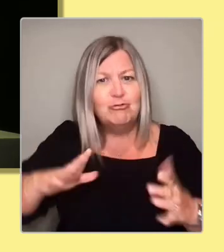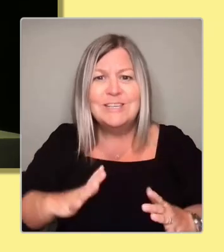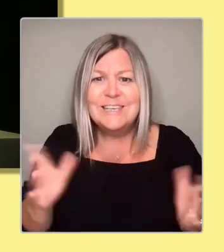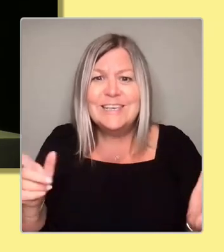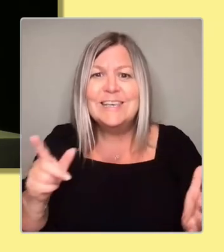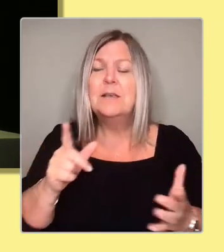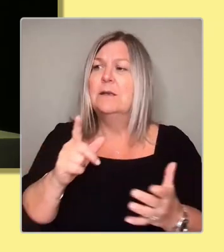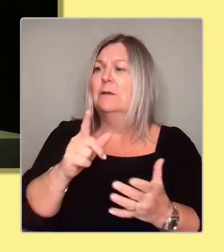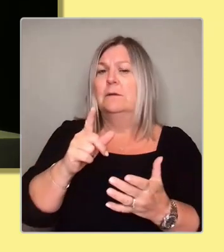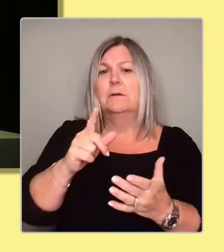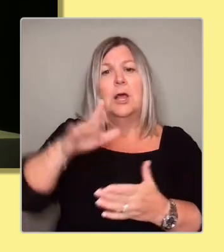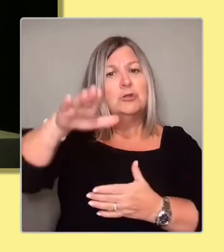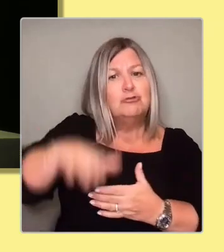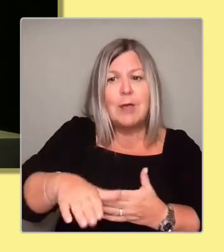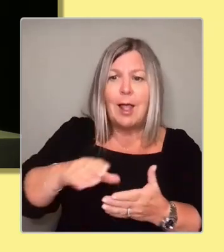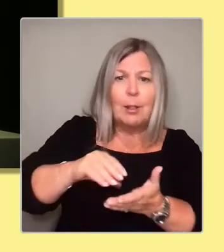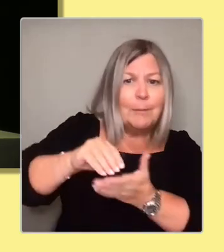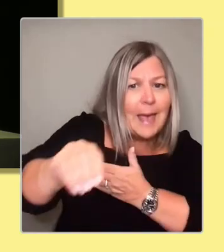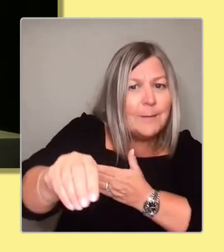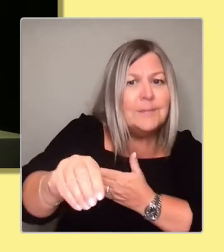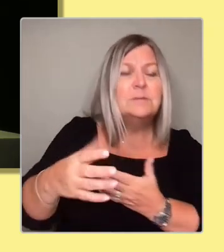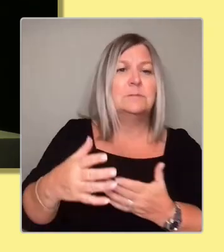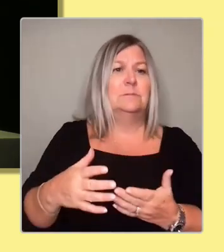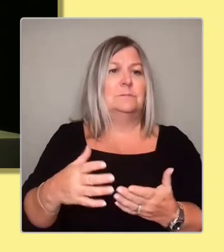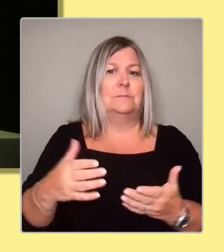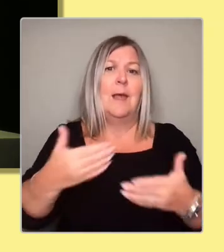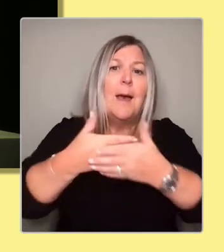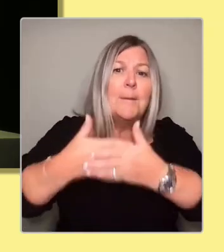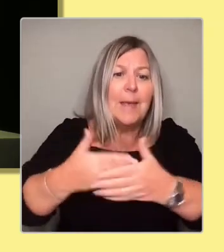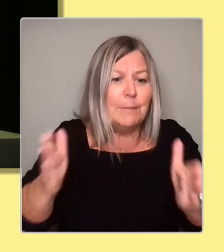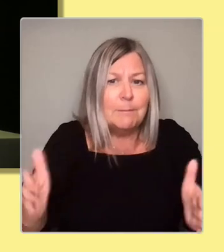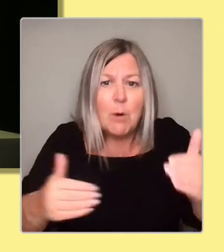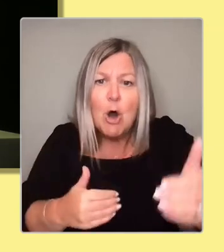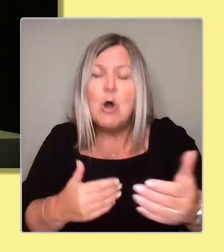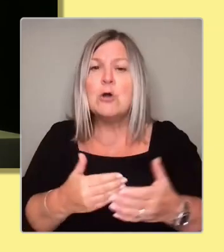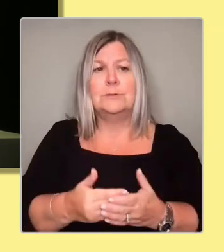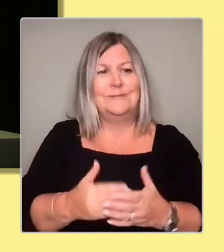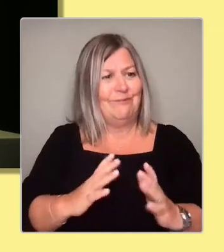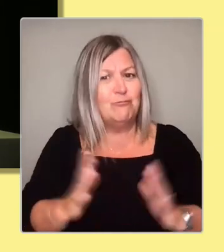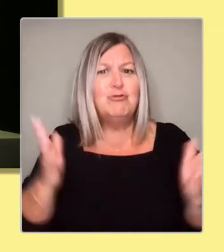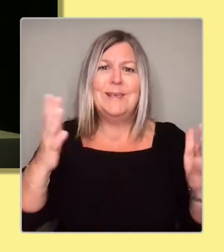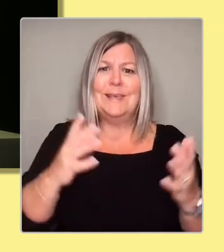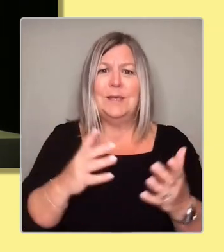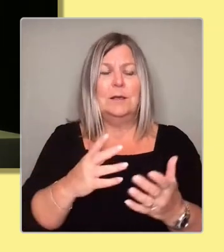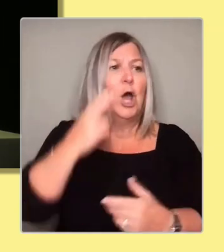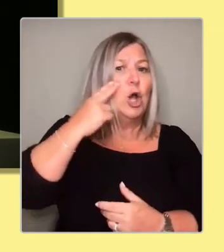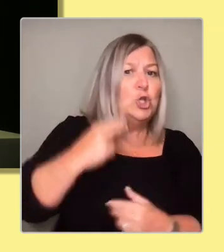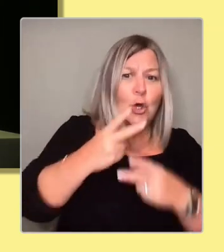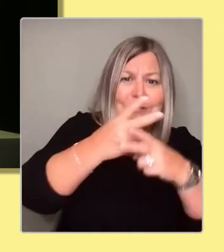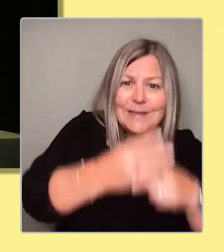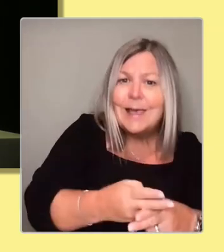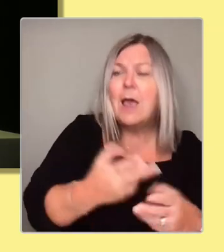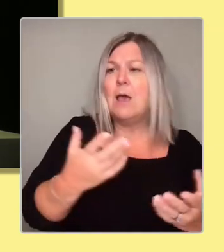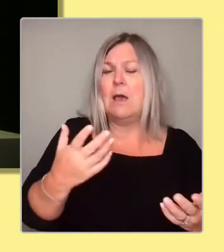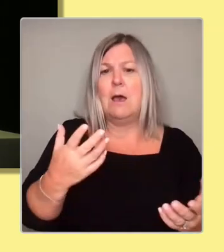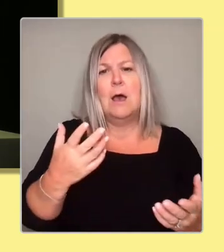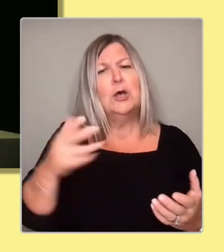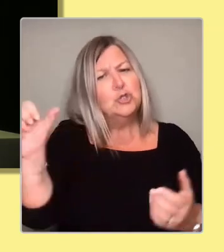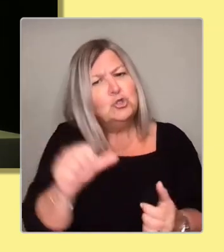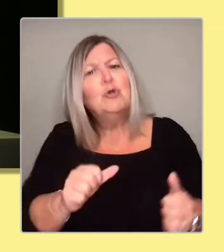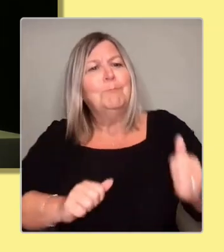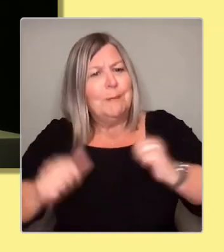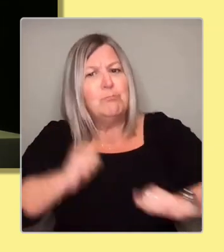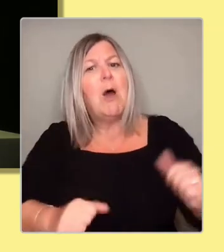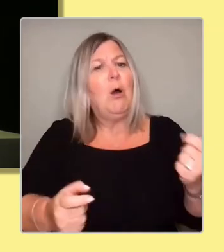box. You should be proud of free personal and nursing care. You should be proud of the fact that at every single turn,